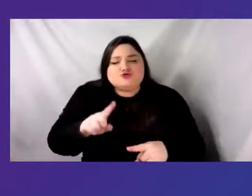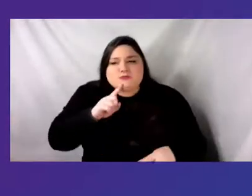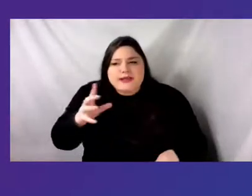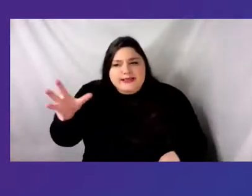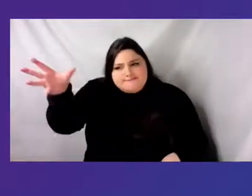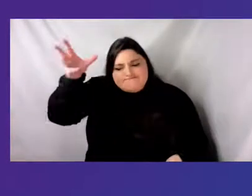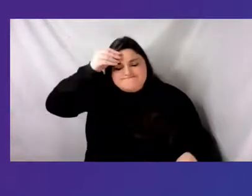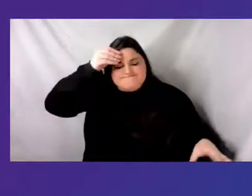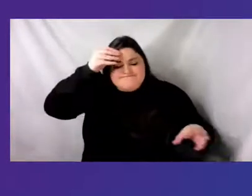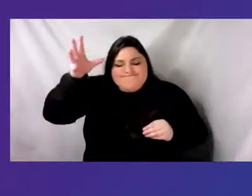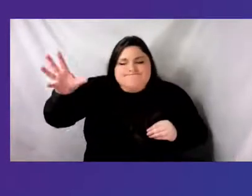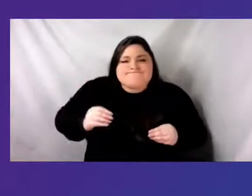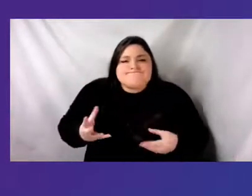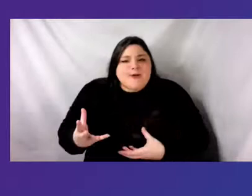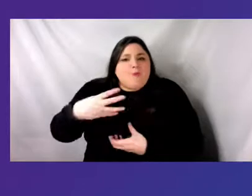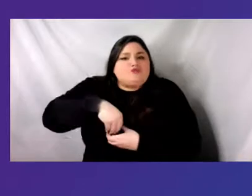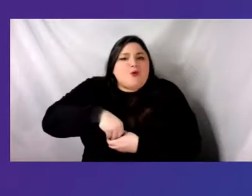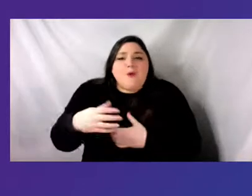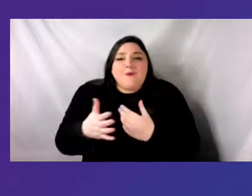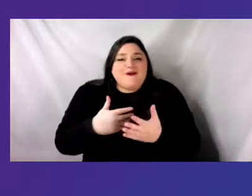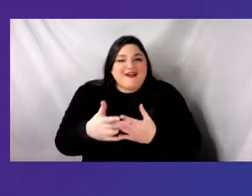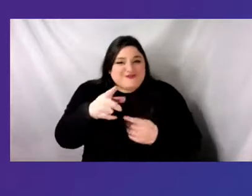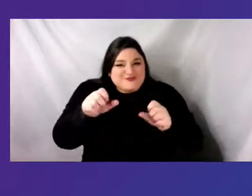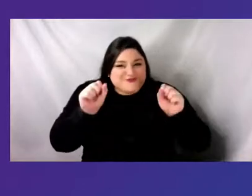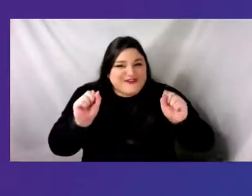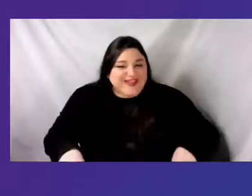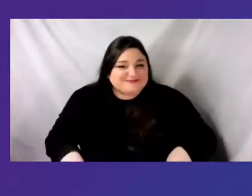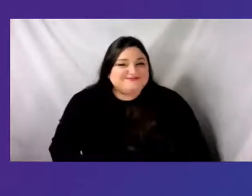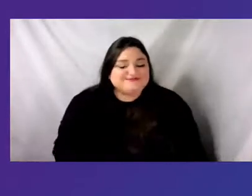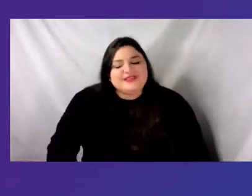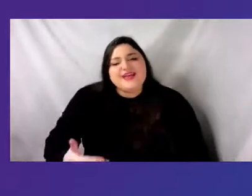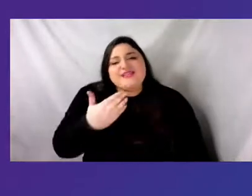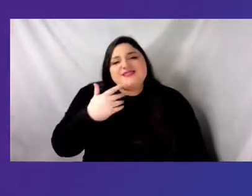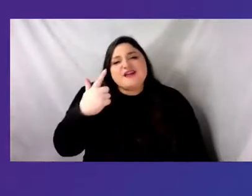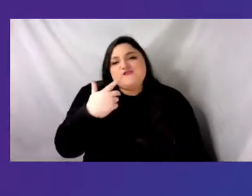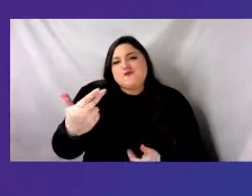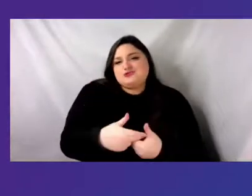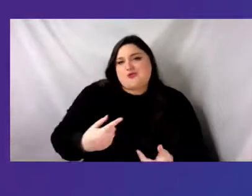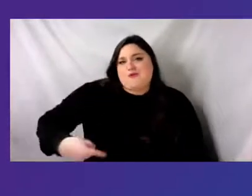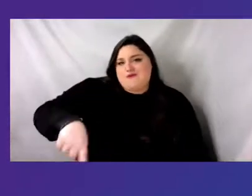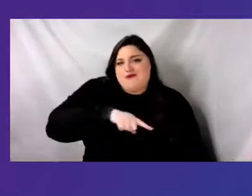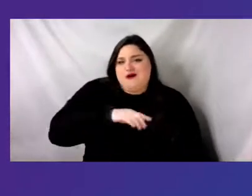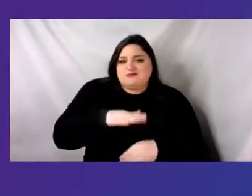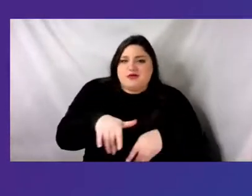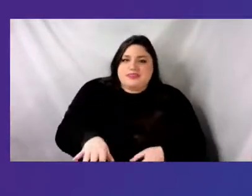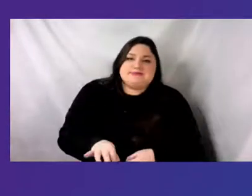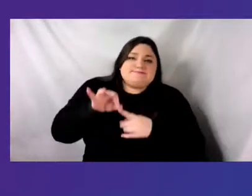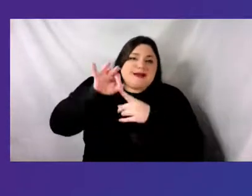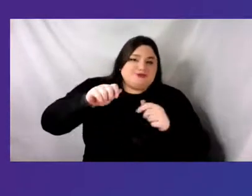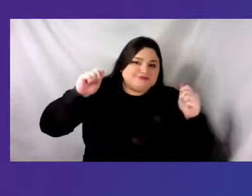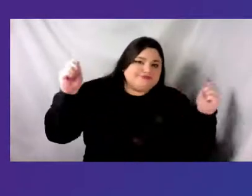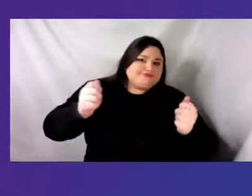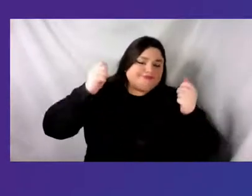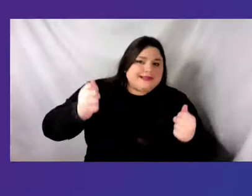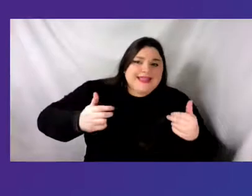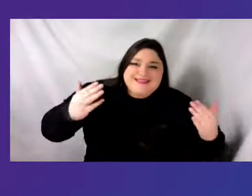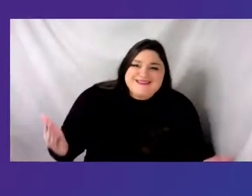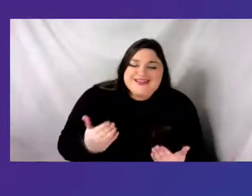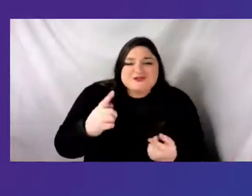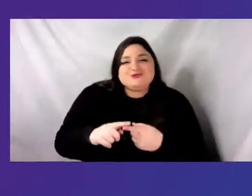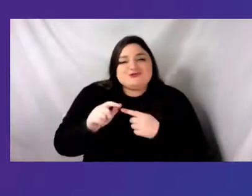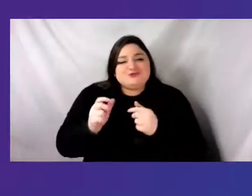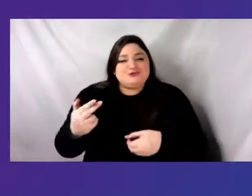thank you for joining us for this special occasion and for going on this experimental virtual symposium journey with us